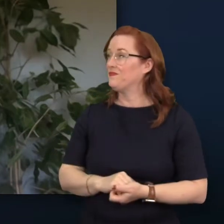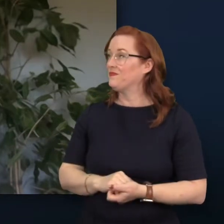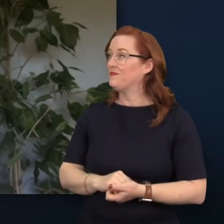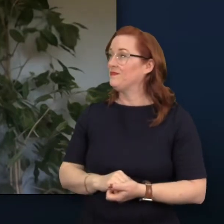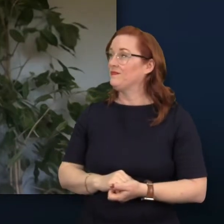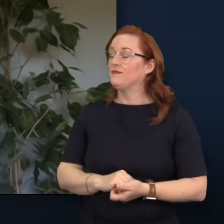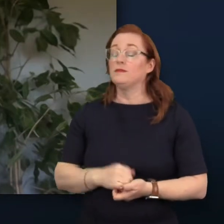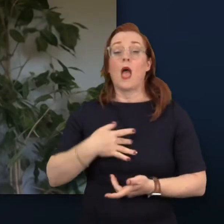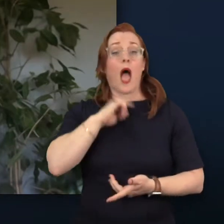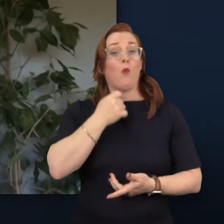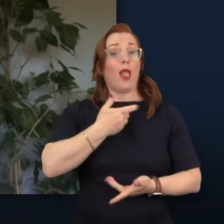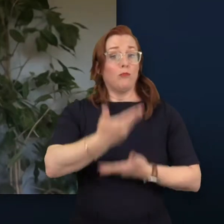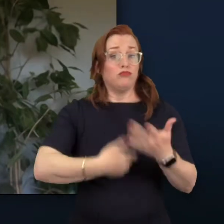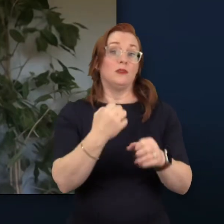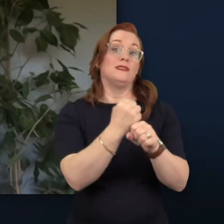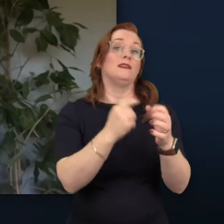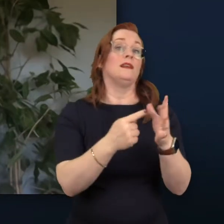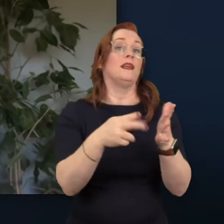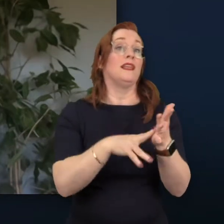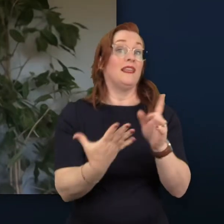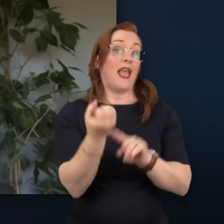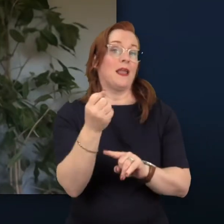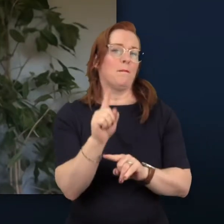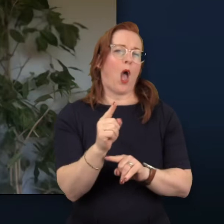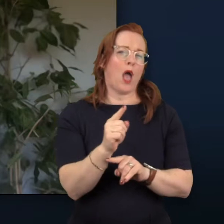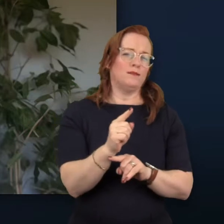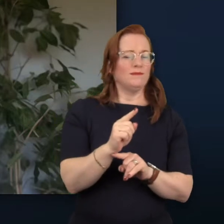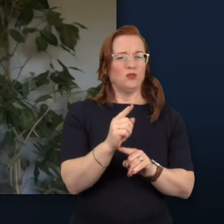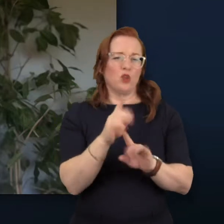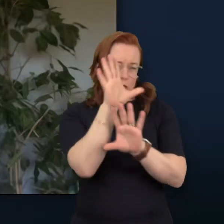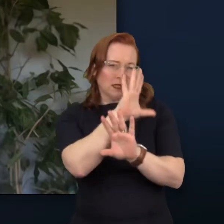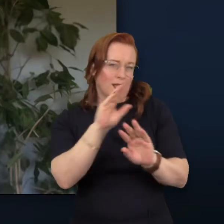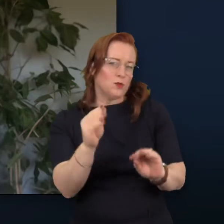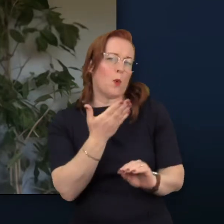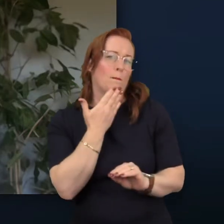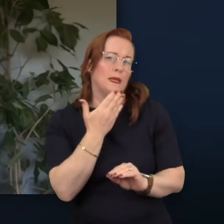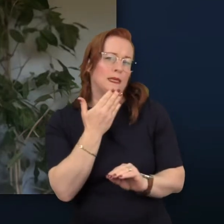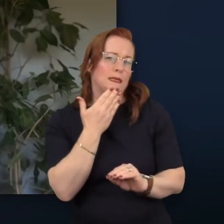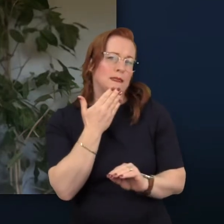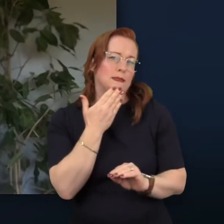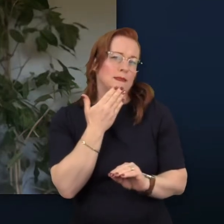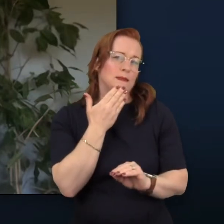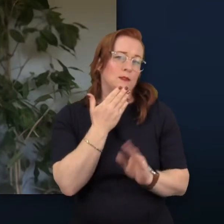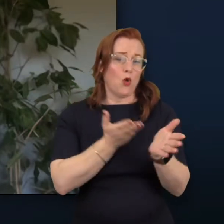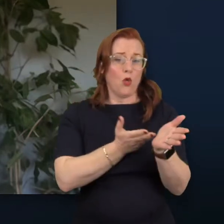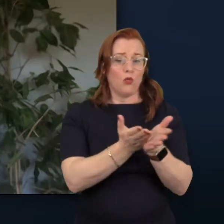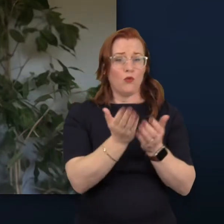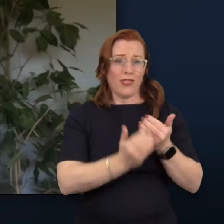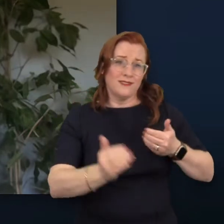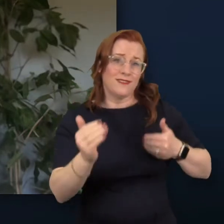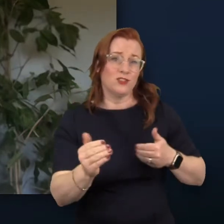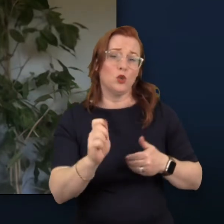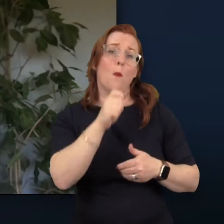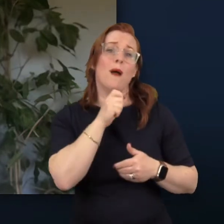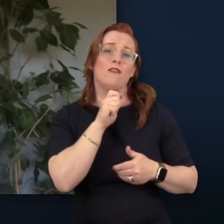Before I introduce you to GAIN, a couple of housekeeping points. And please thank you throughout the